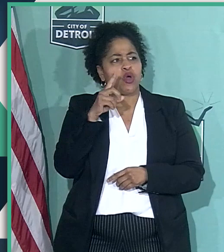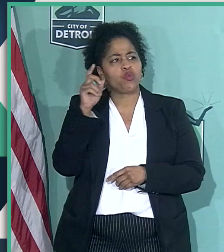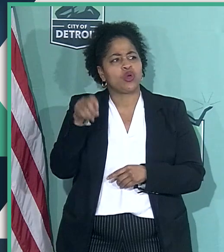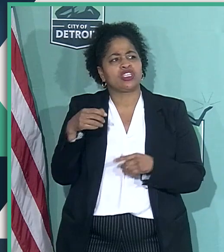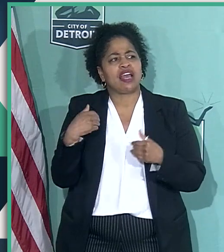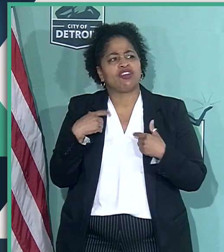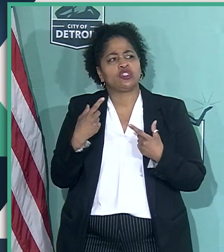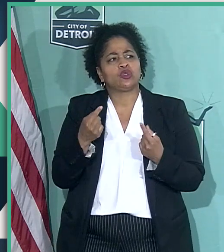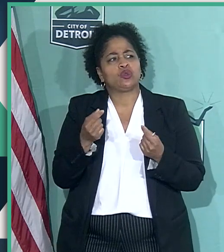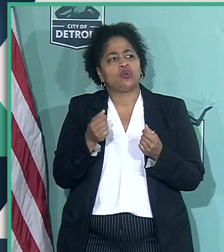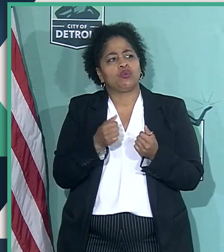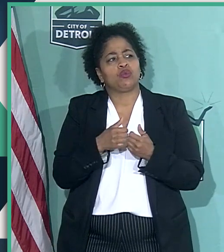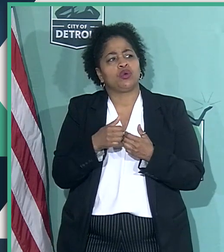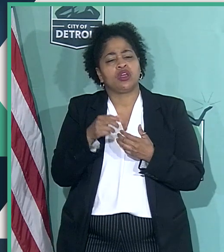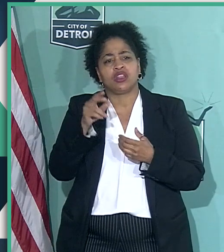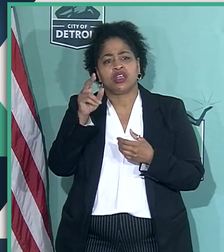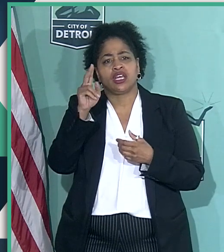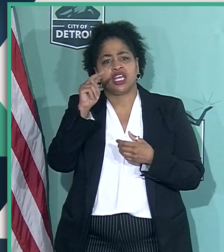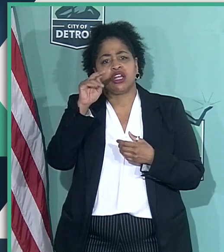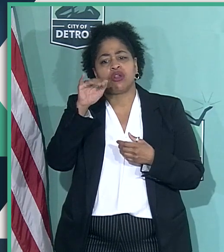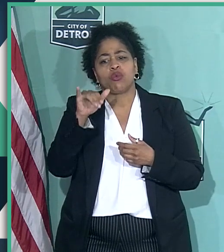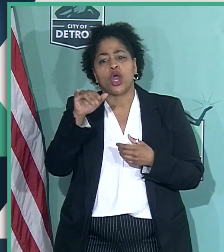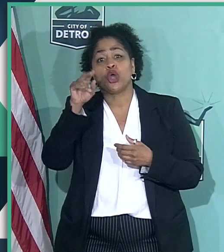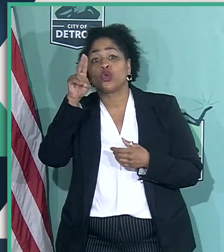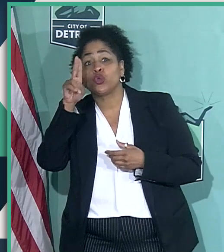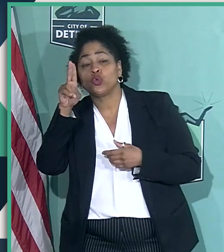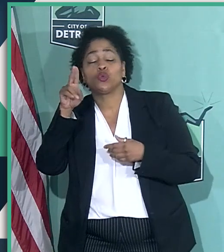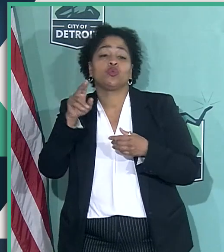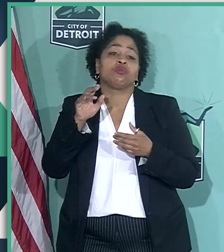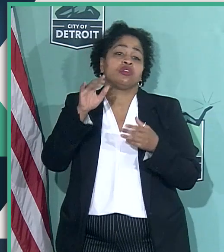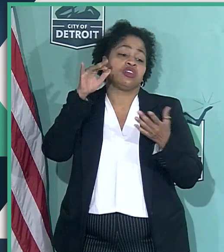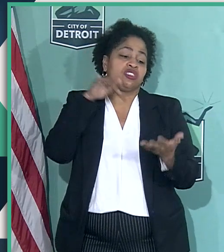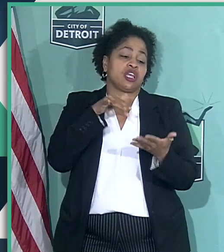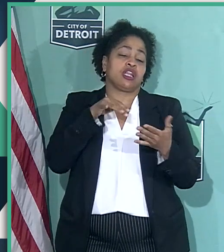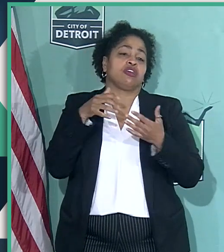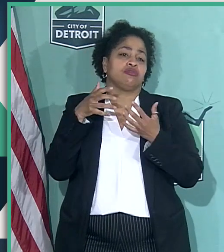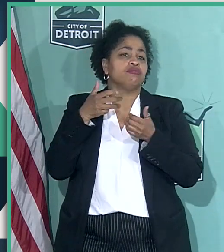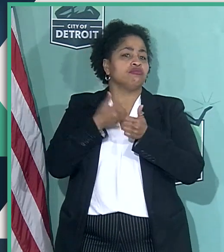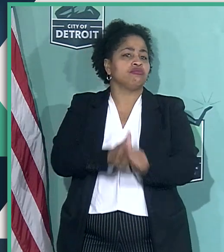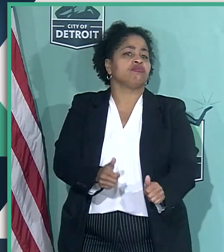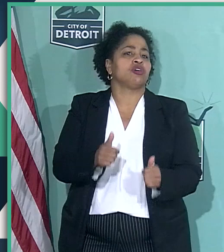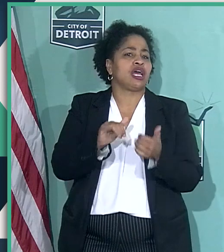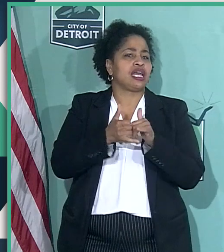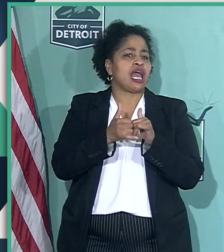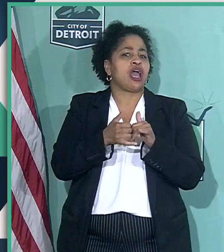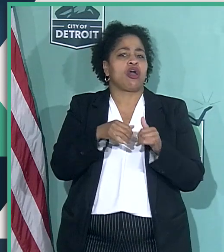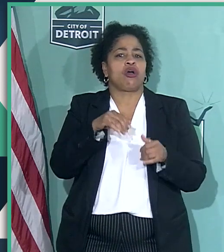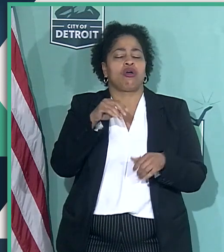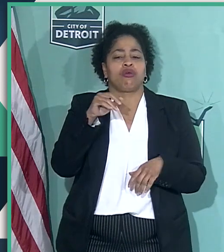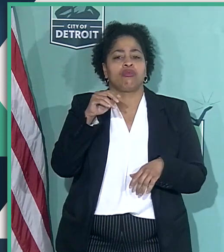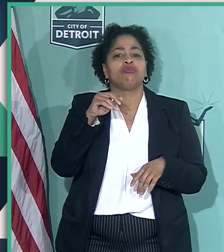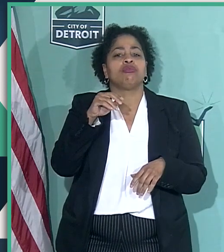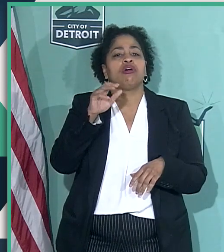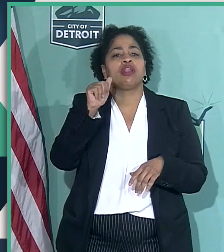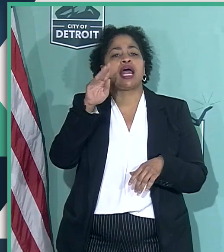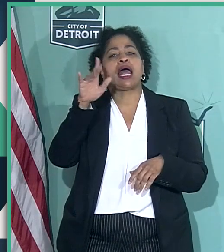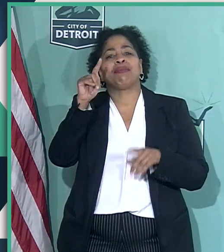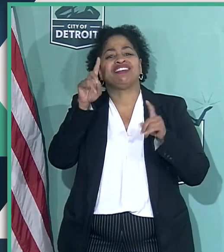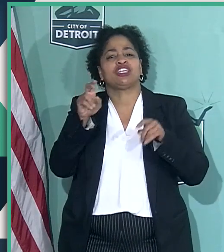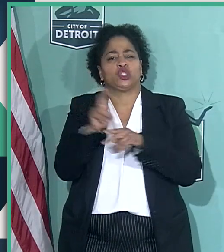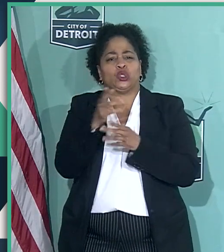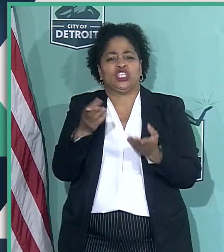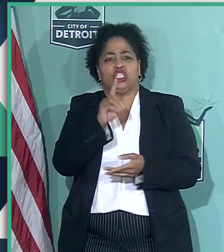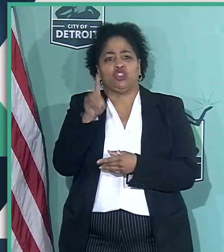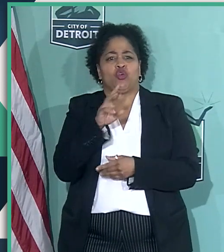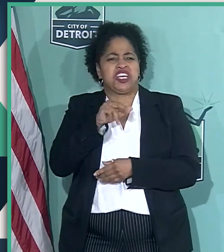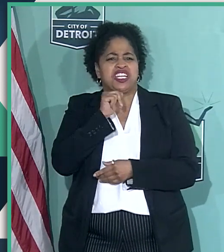whether or not the NYU study corresponds with how Abbott is used in Detroit or not. Again,